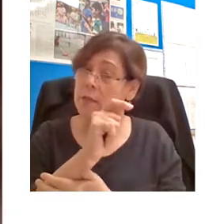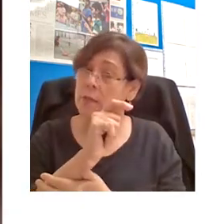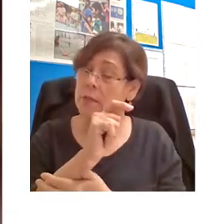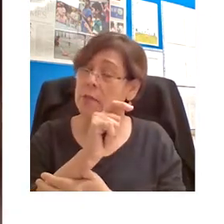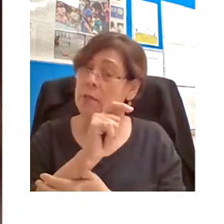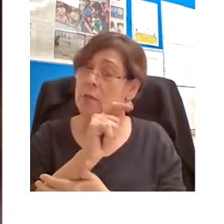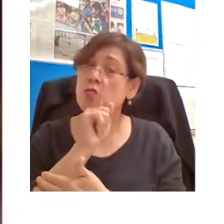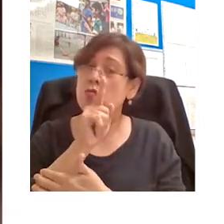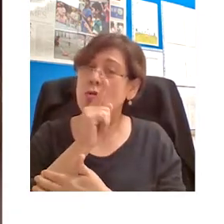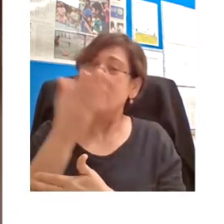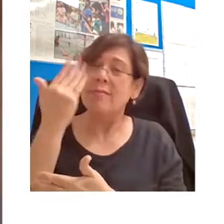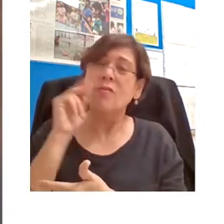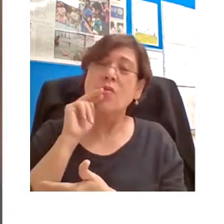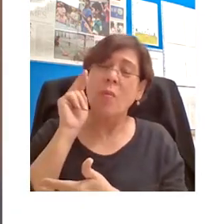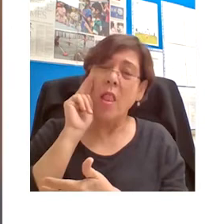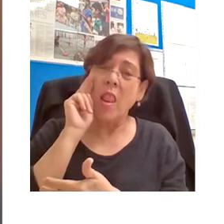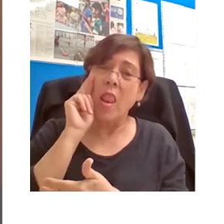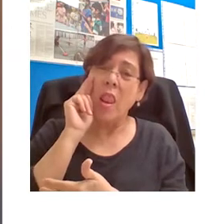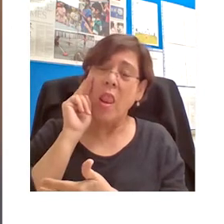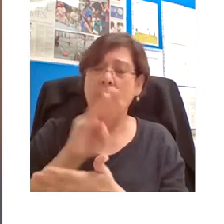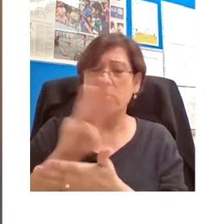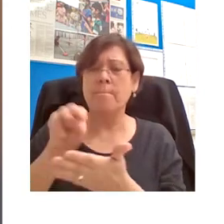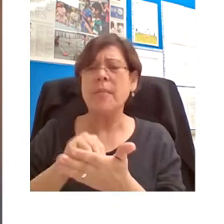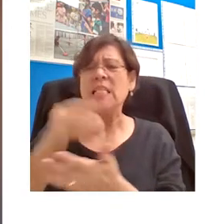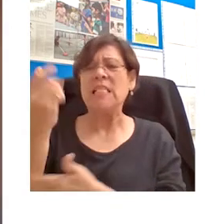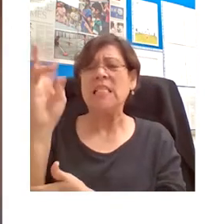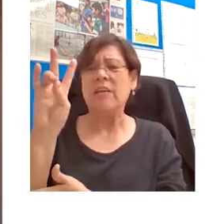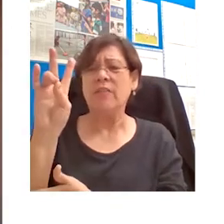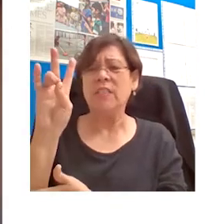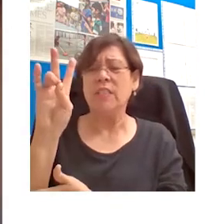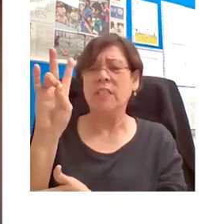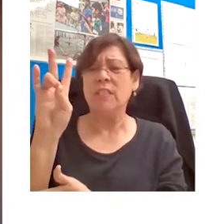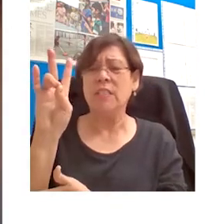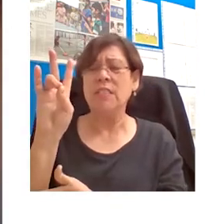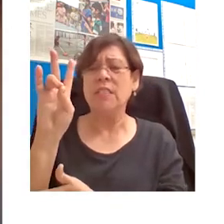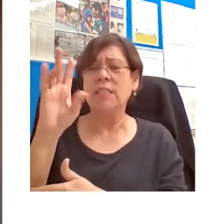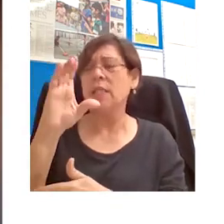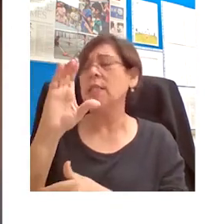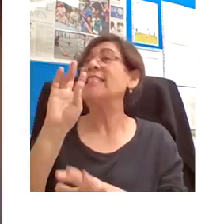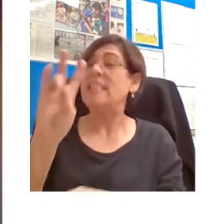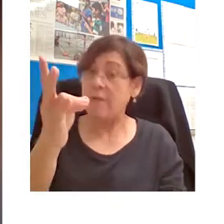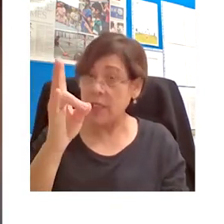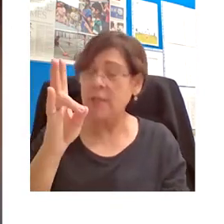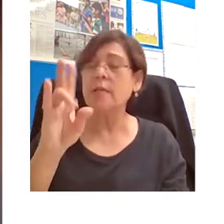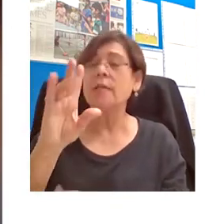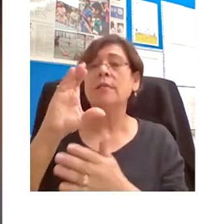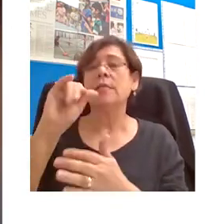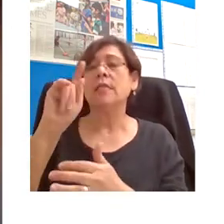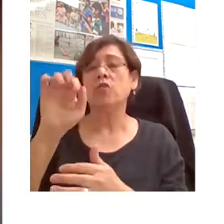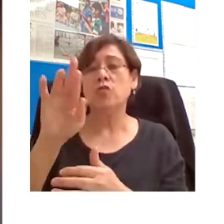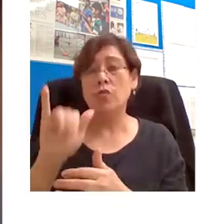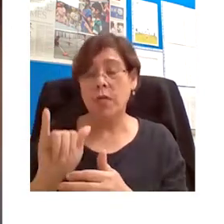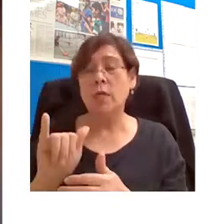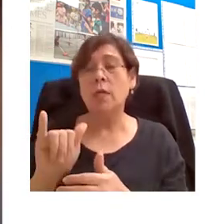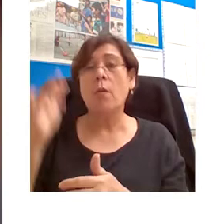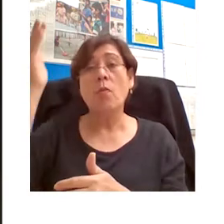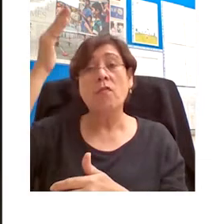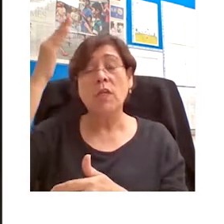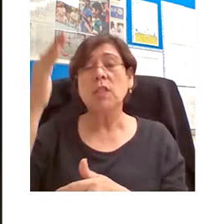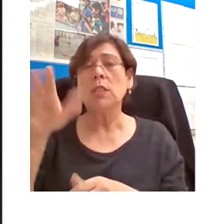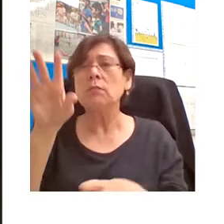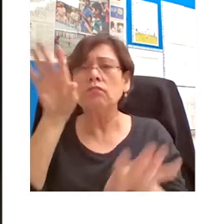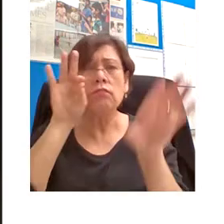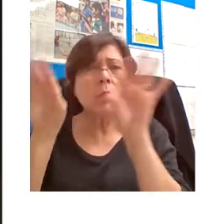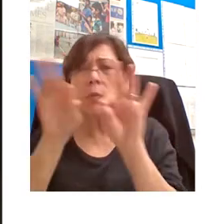By the mid-17th century, the period I studied actually, professors were composing their lectures from a range of different sources,